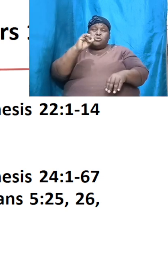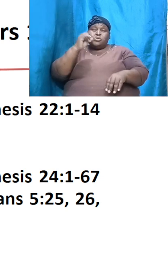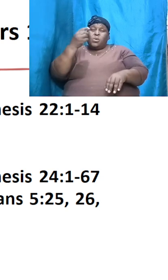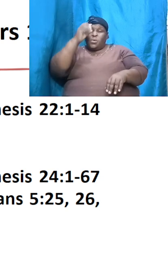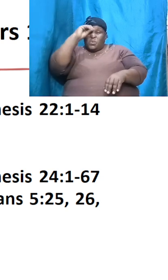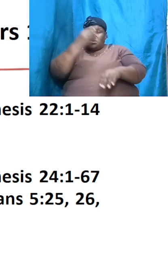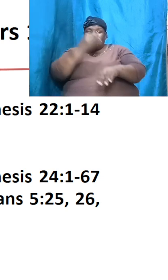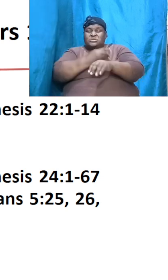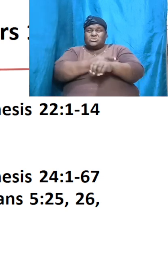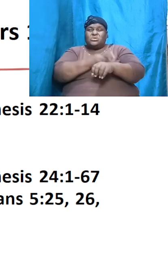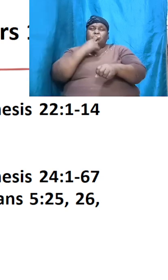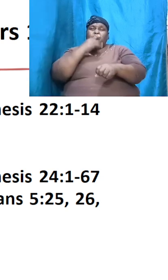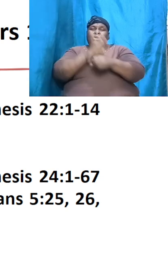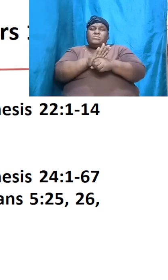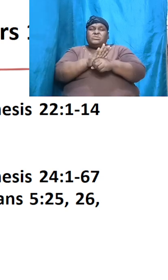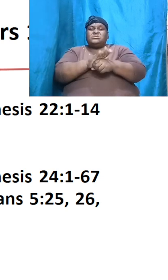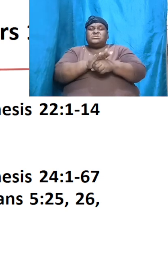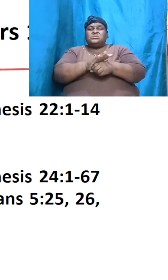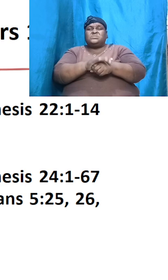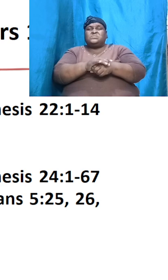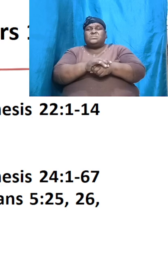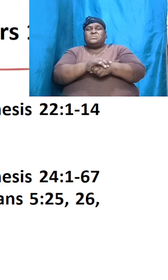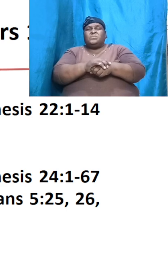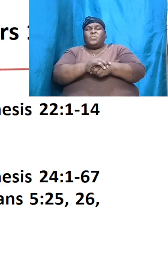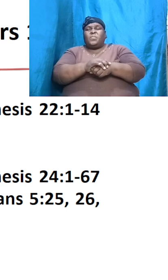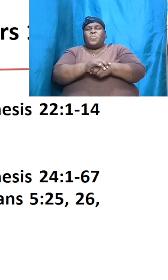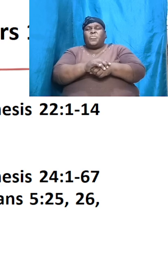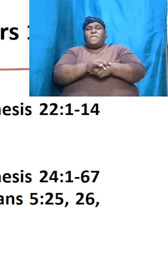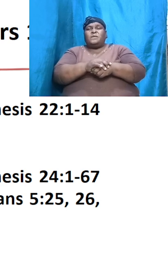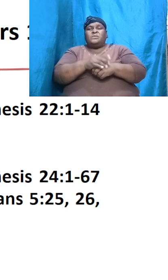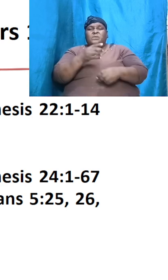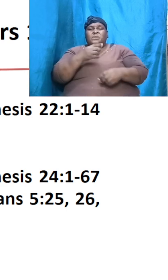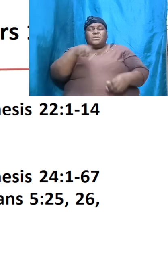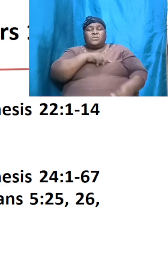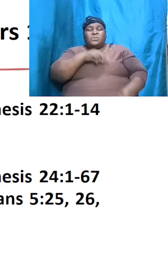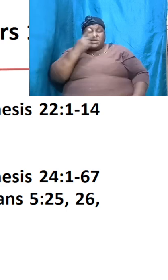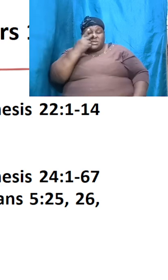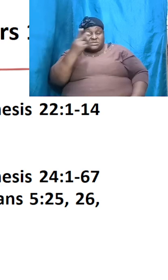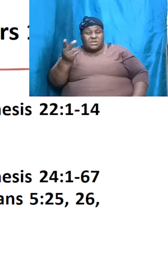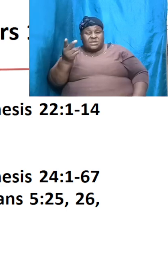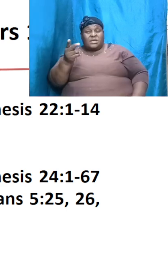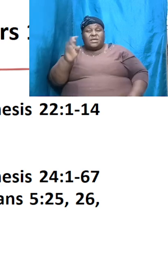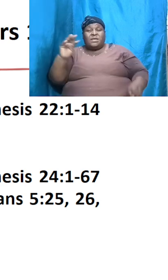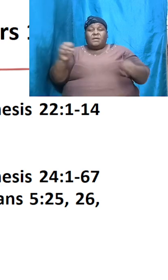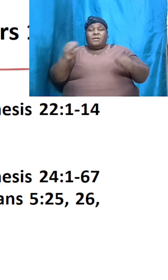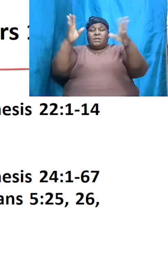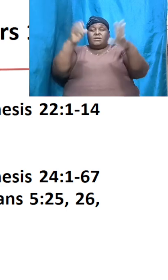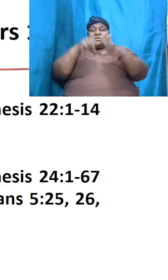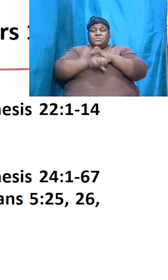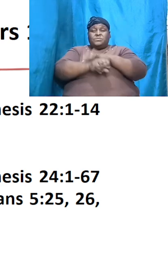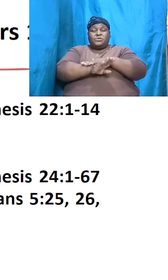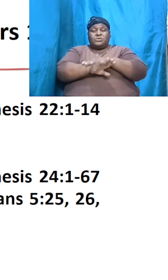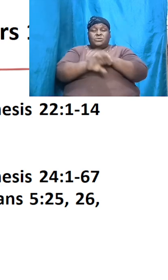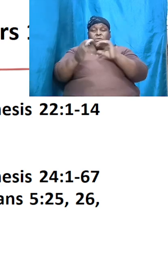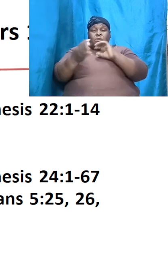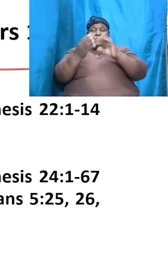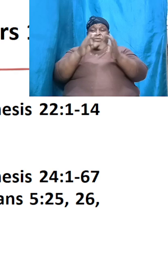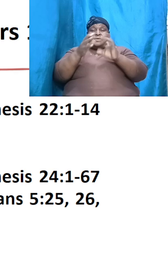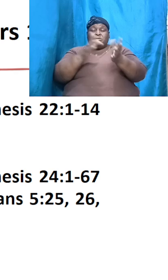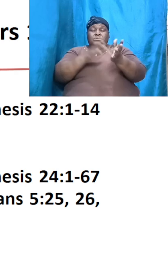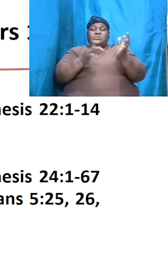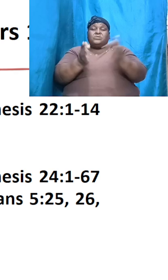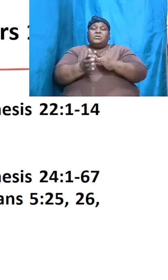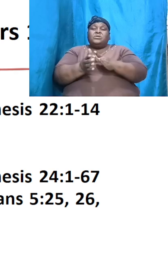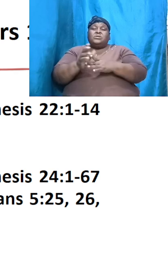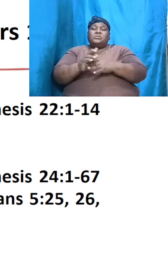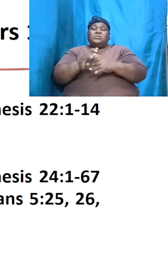that could fit that bill which was Isaac so we see the miraculous birth it compares to Jesus the